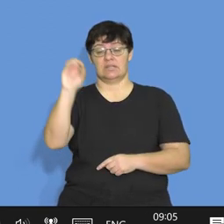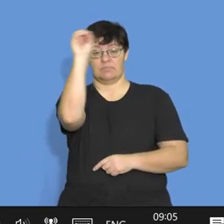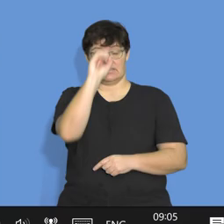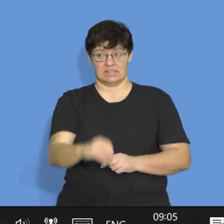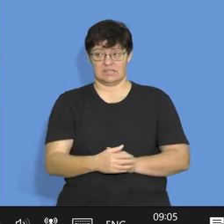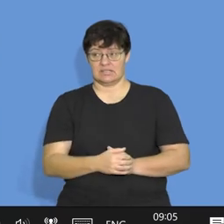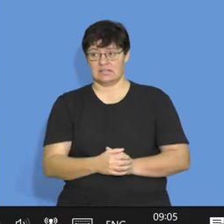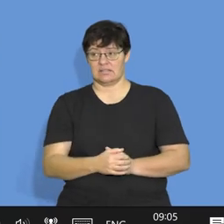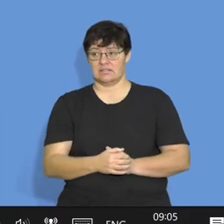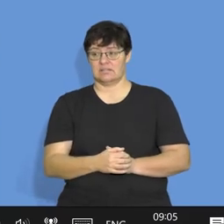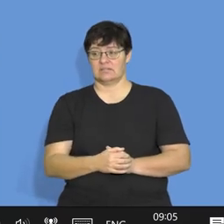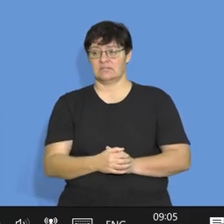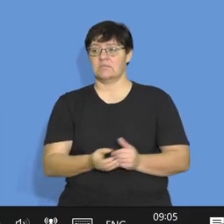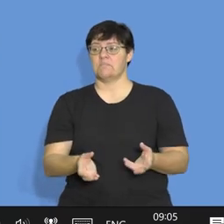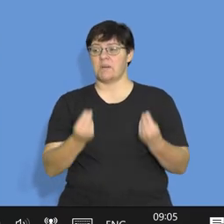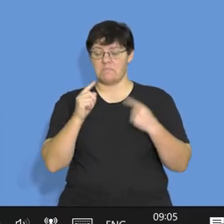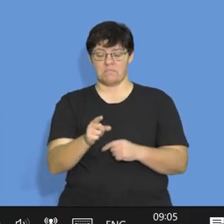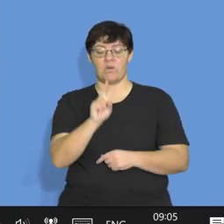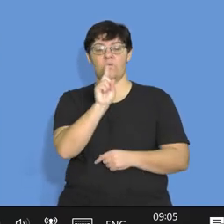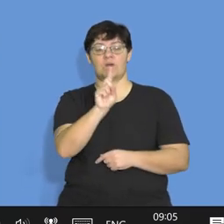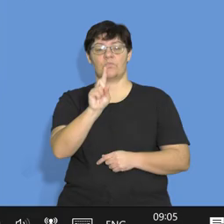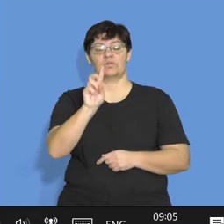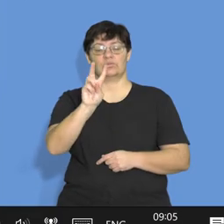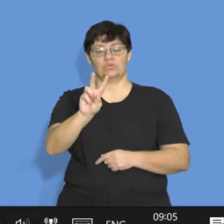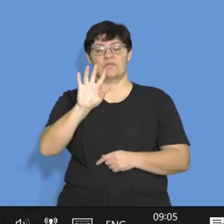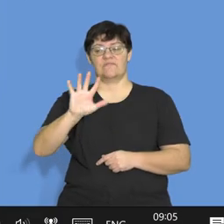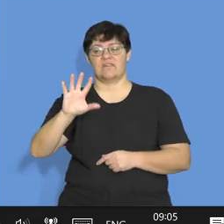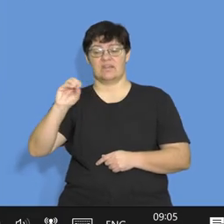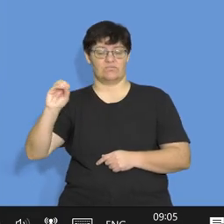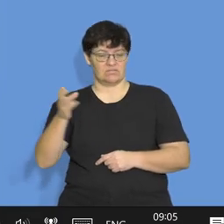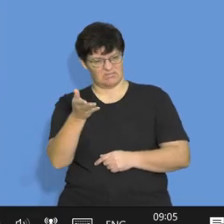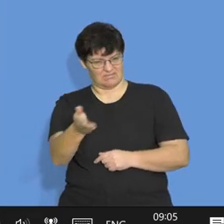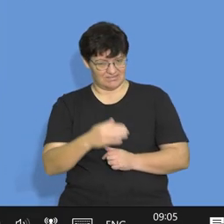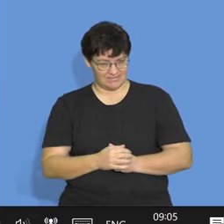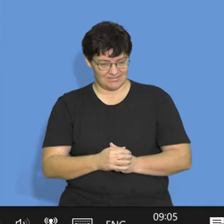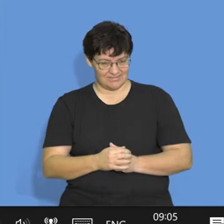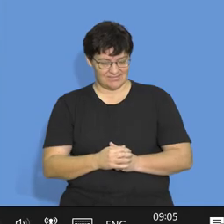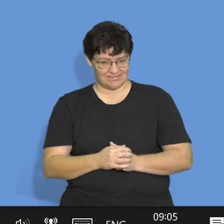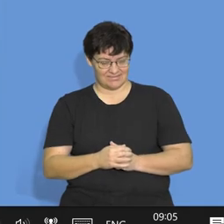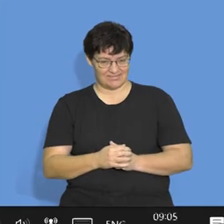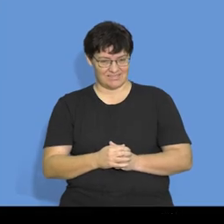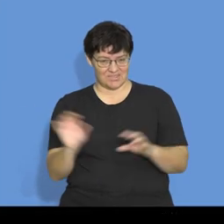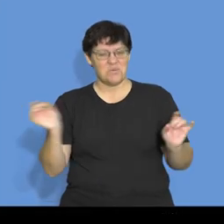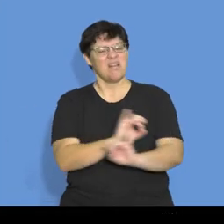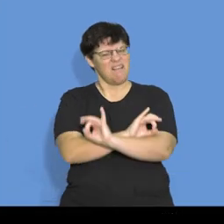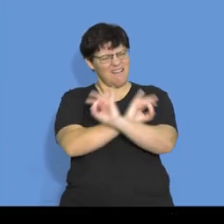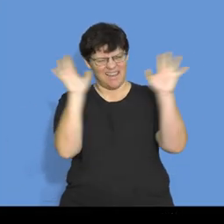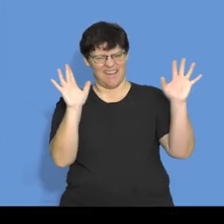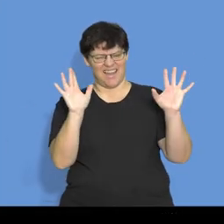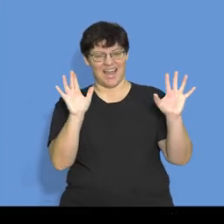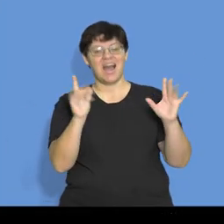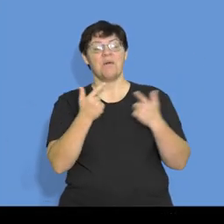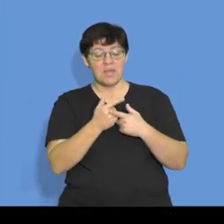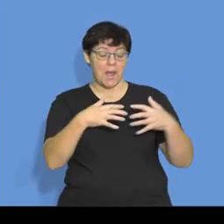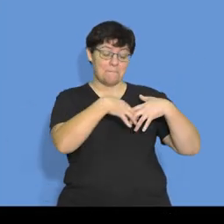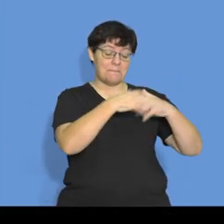Clearly, you can see that it's 112,500. So, in this case here, clearly, you can see that once you've ascertained